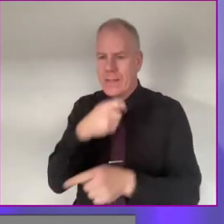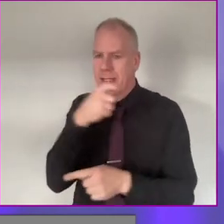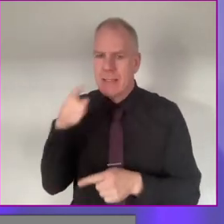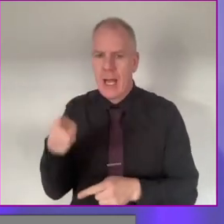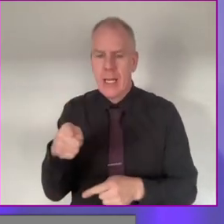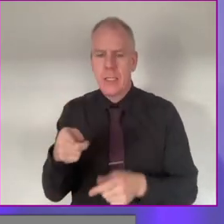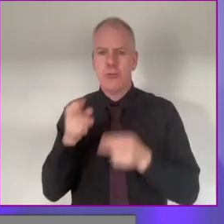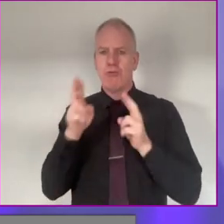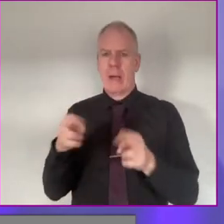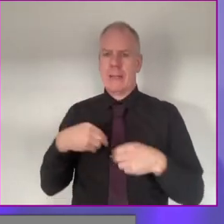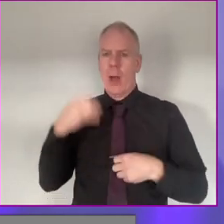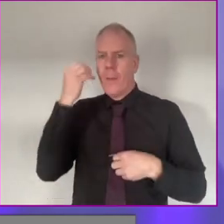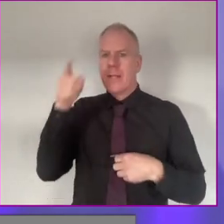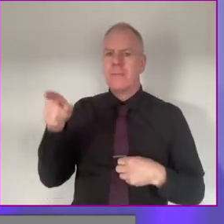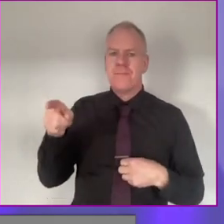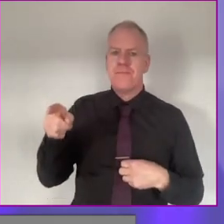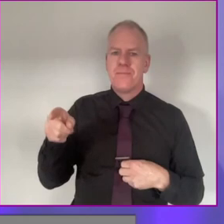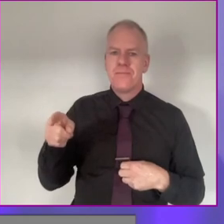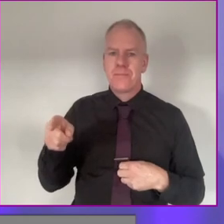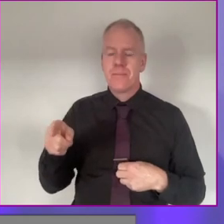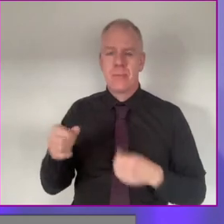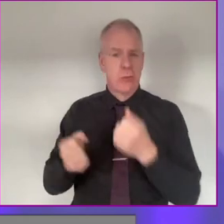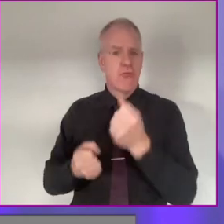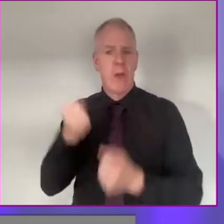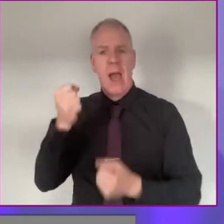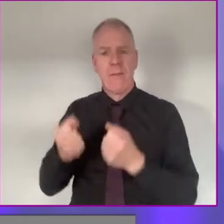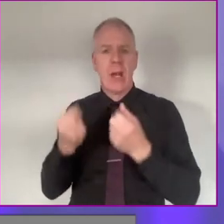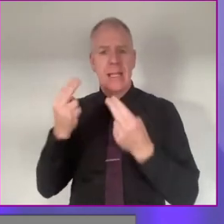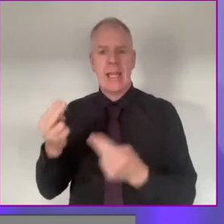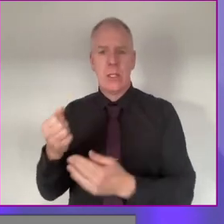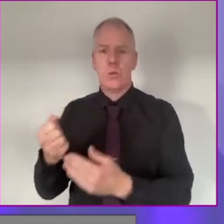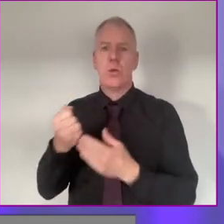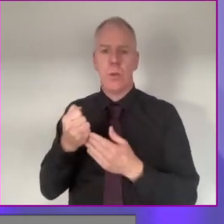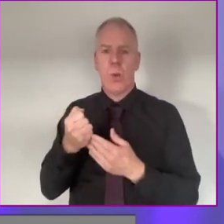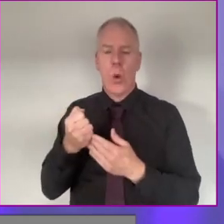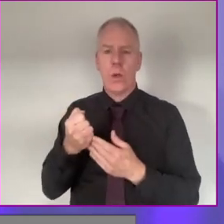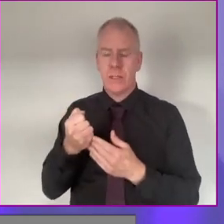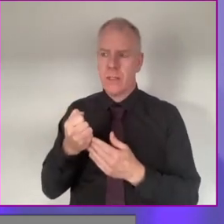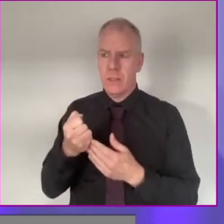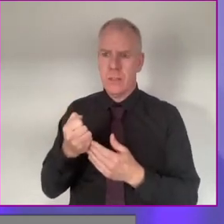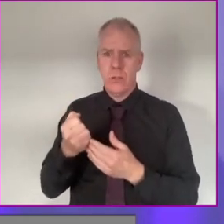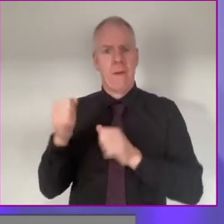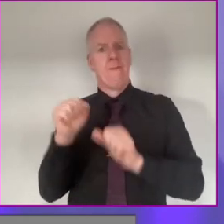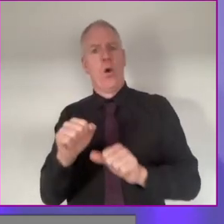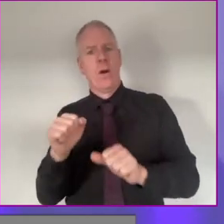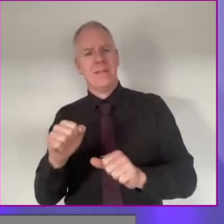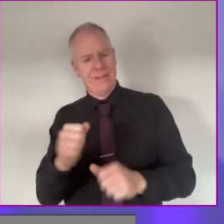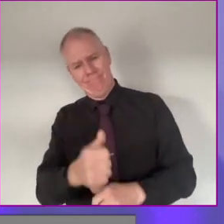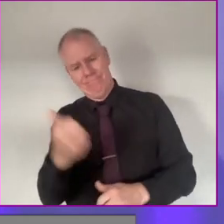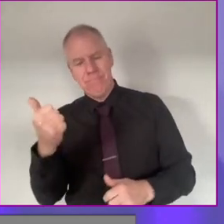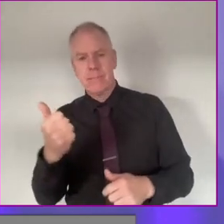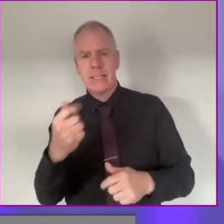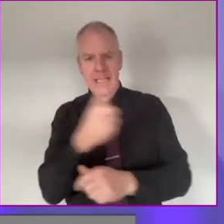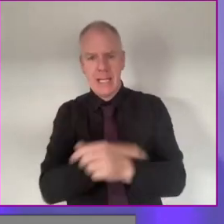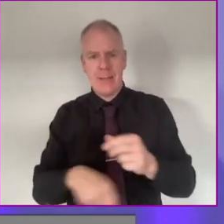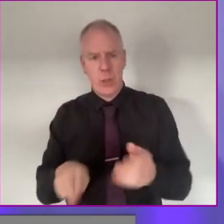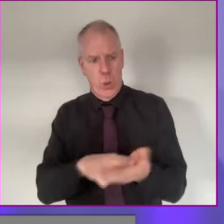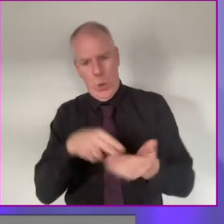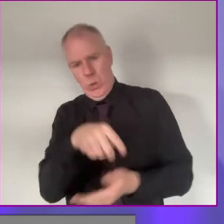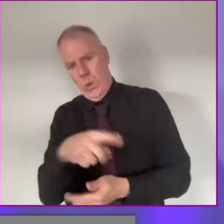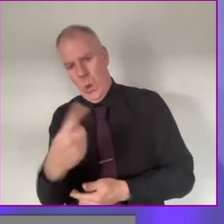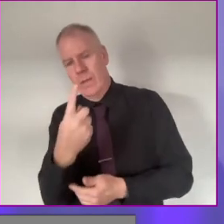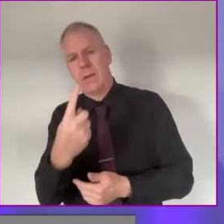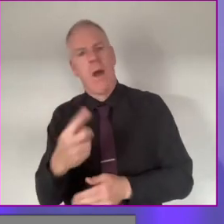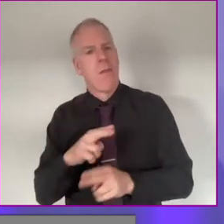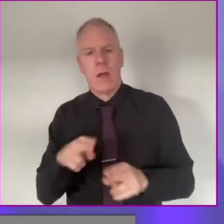say, and I've always, I have my right to my opinions, you know, that drivers need to be supported to enforce those spaces, so that people with disabilities